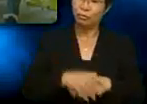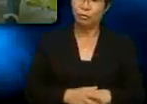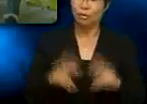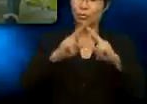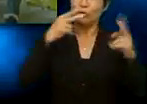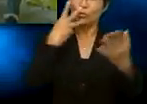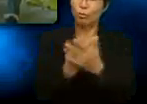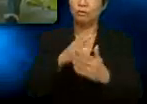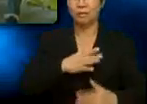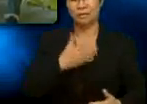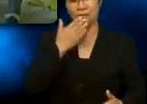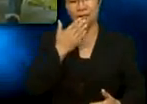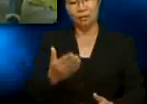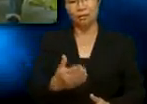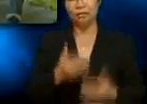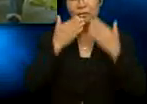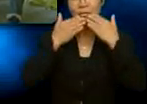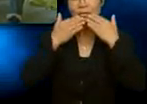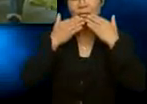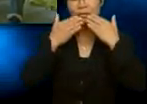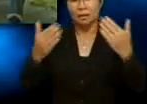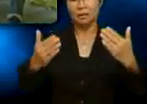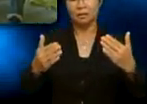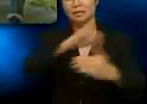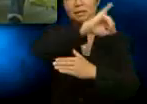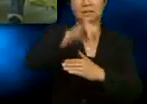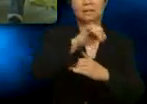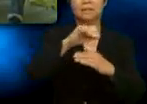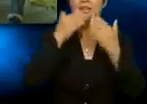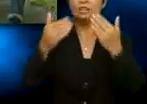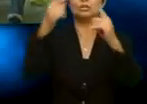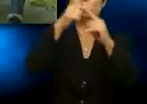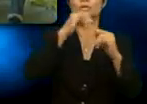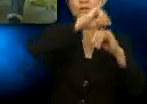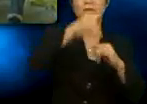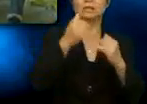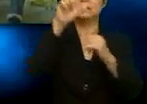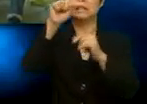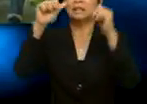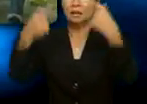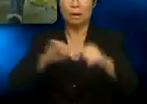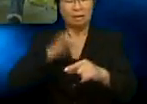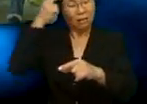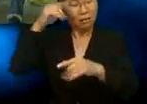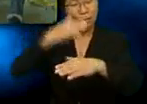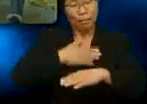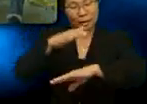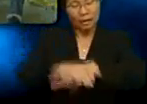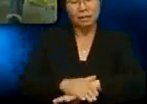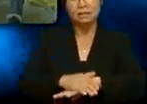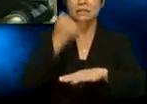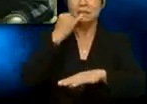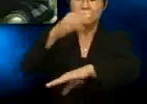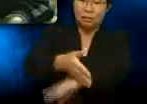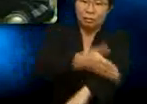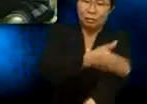you. Thanks to Just A Game. I think my English is improving. By leaps and bounds?